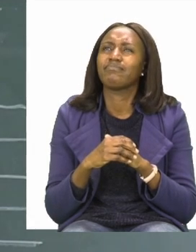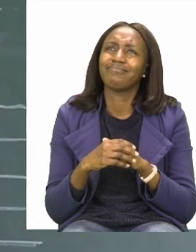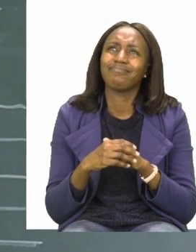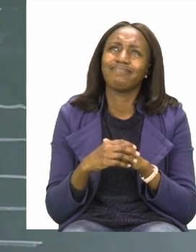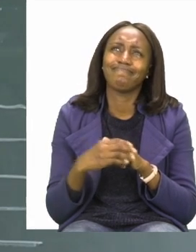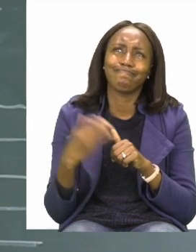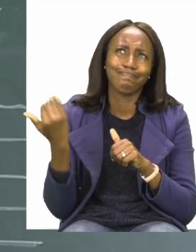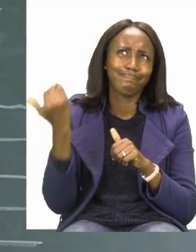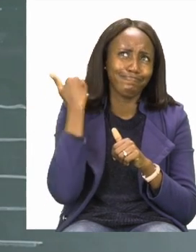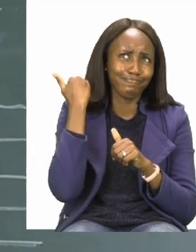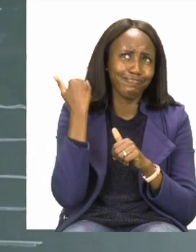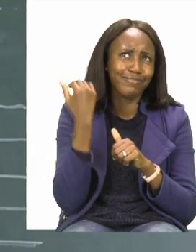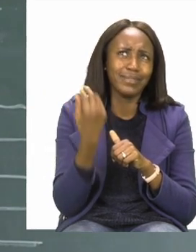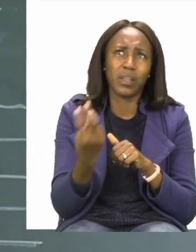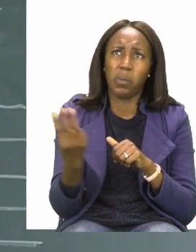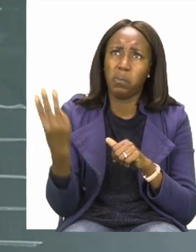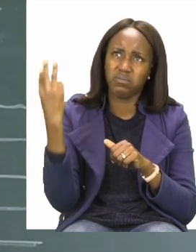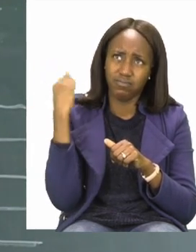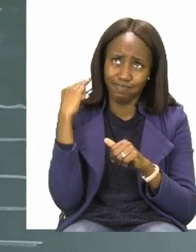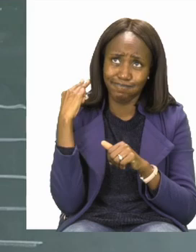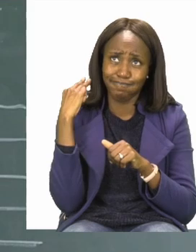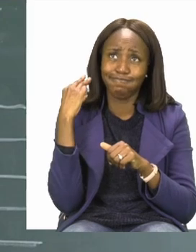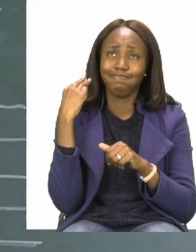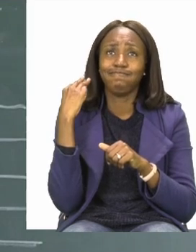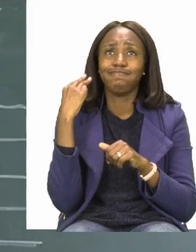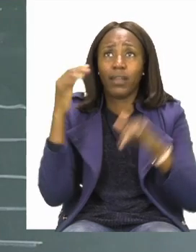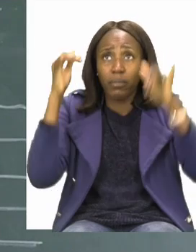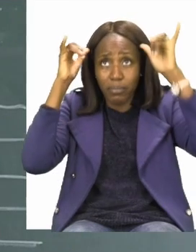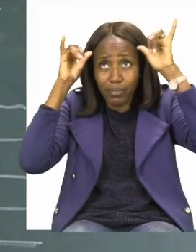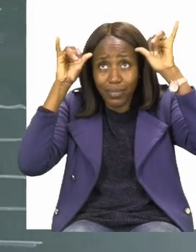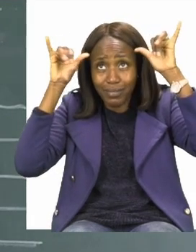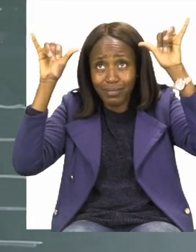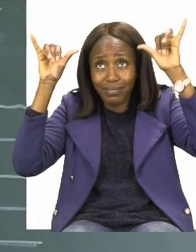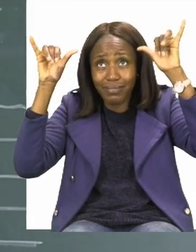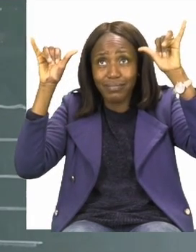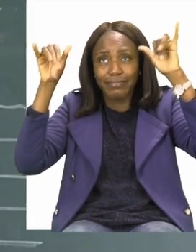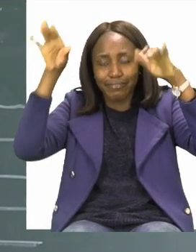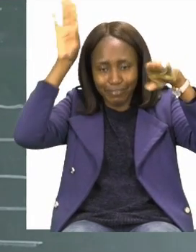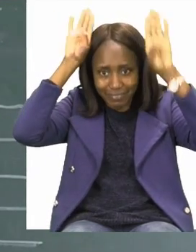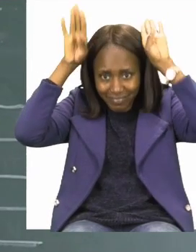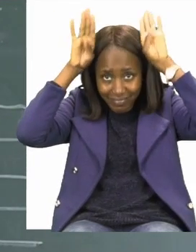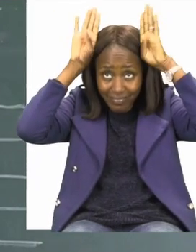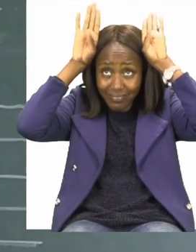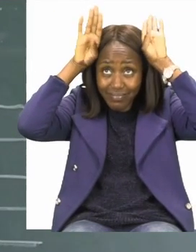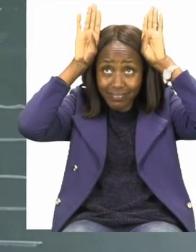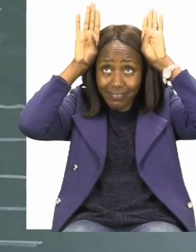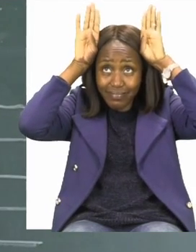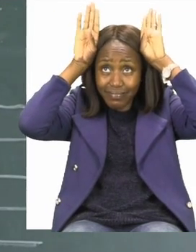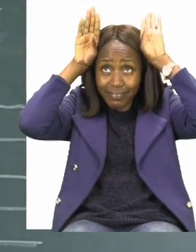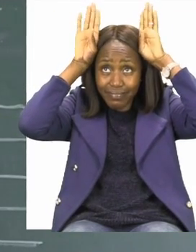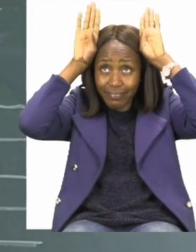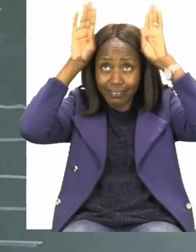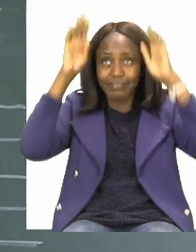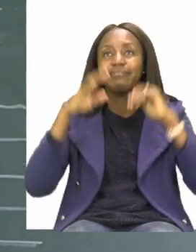Very good. Then, finger spacing and we have the word once.